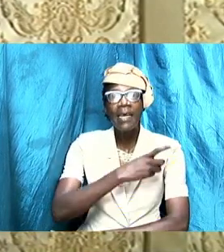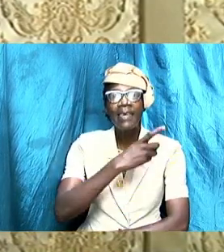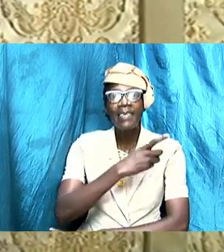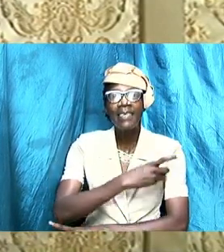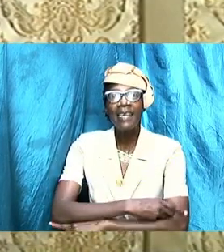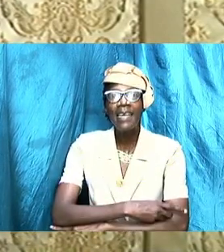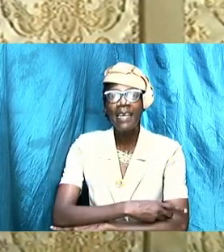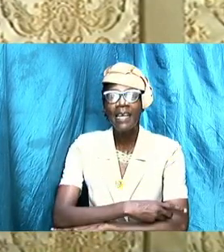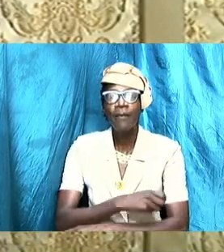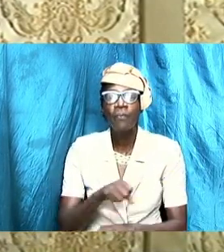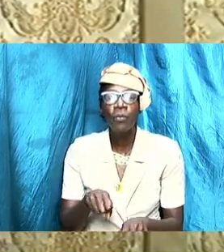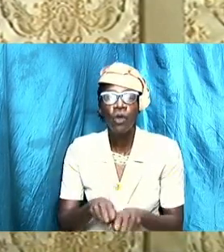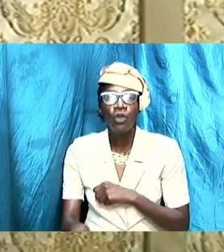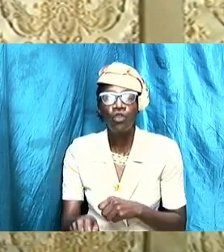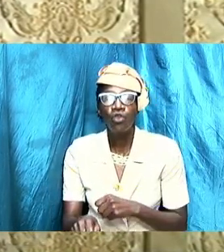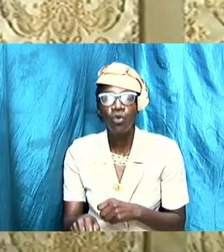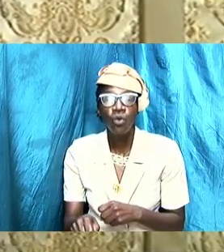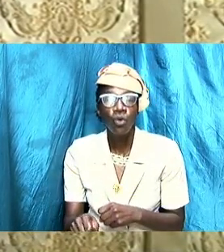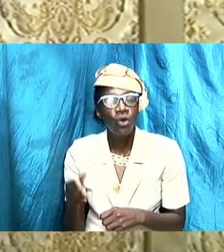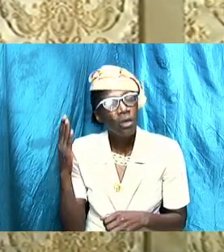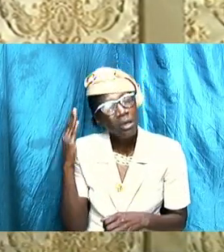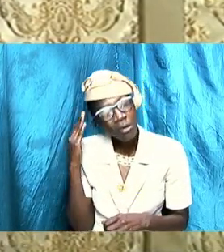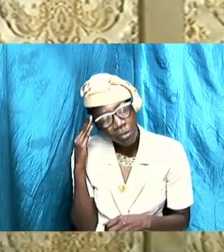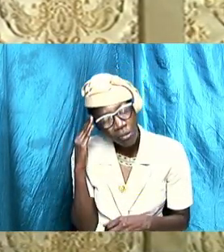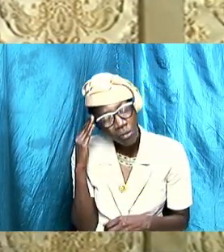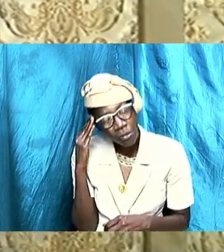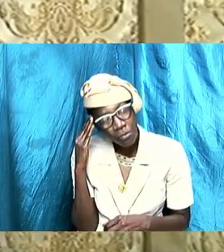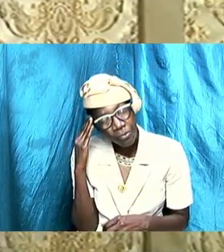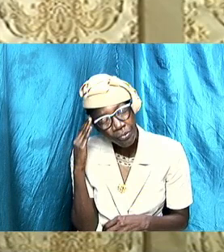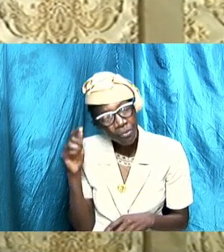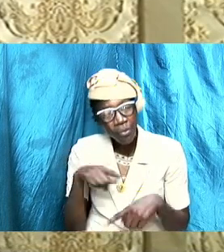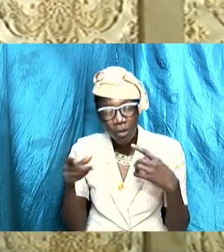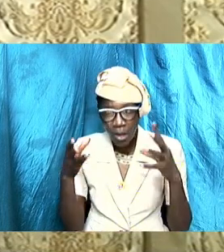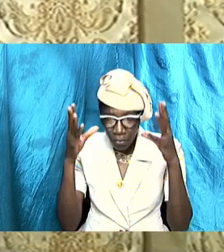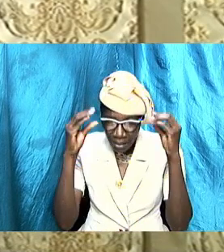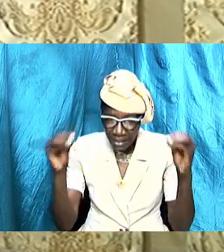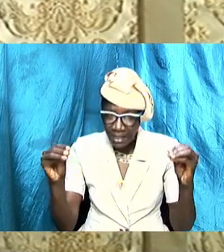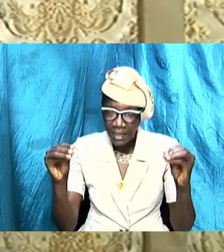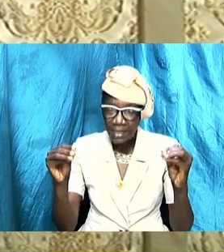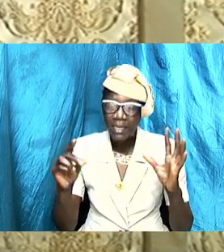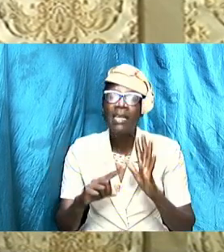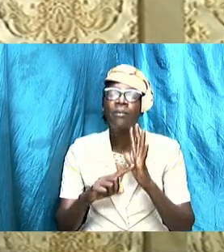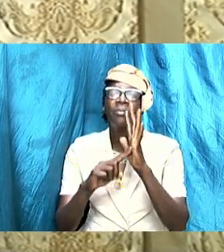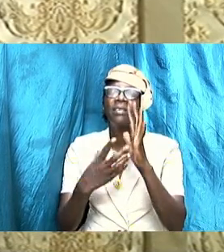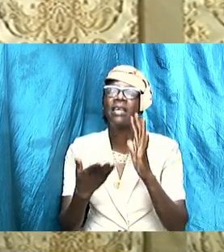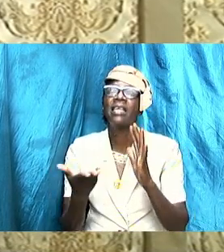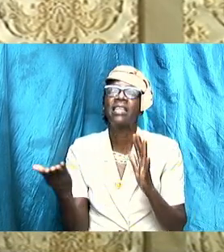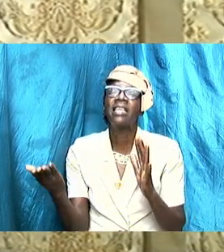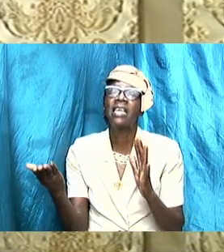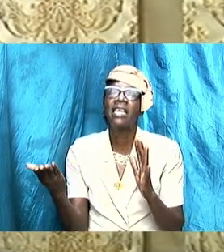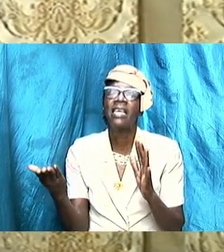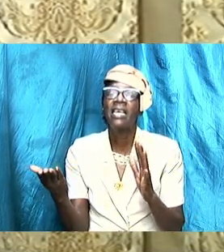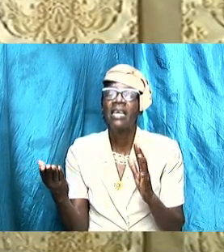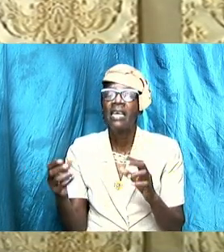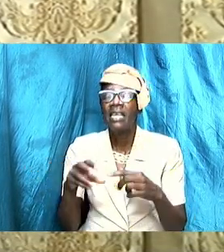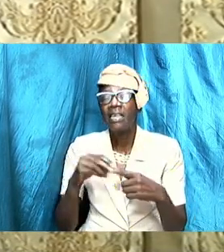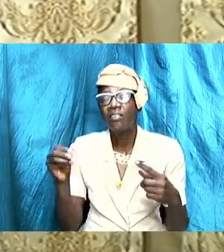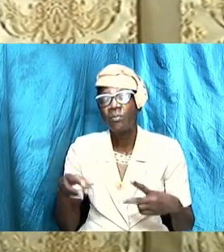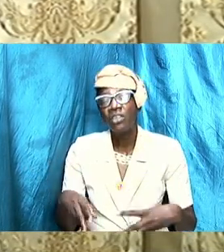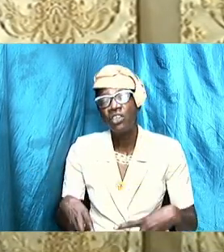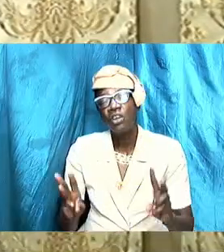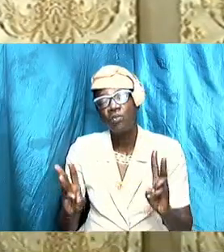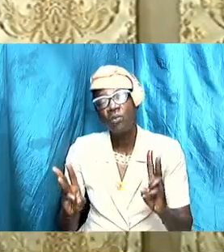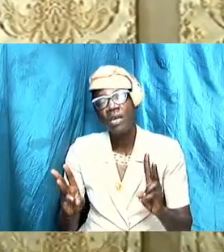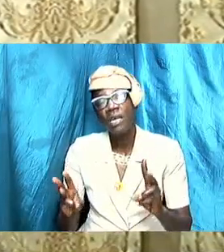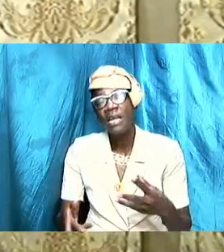So, you know, while we teach and present the thing in a particular way, there will be